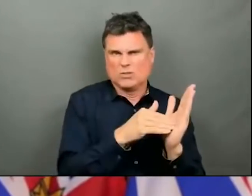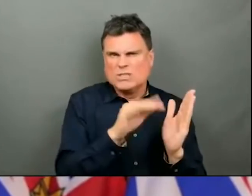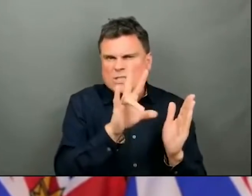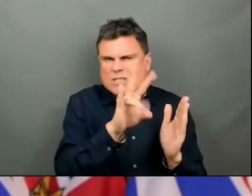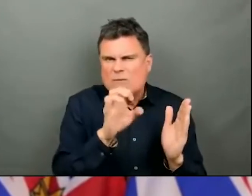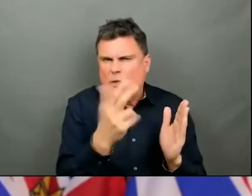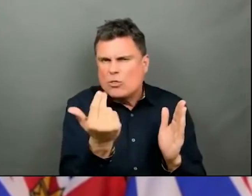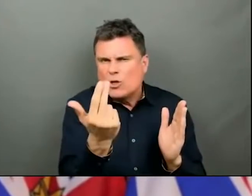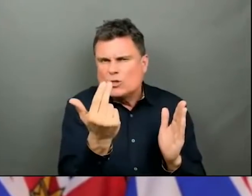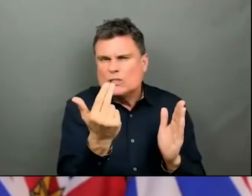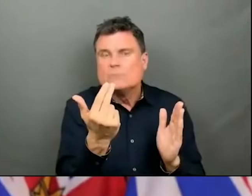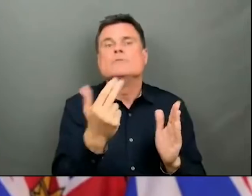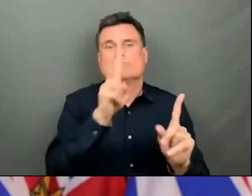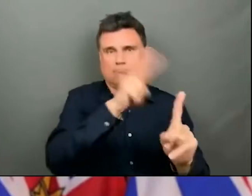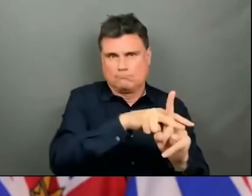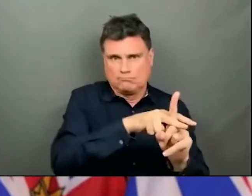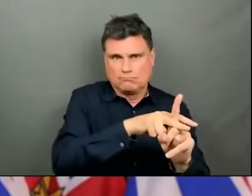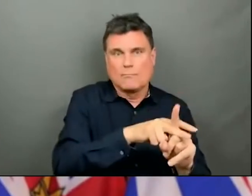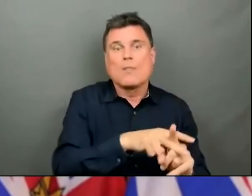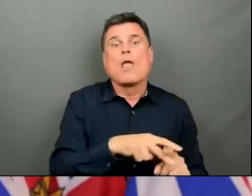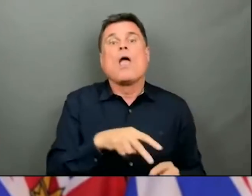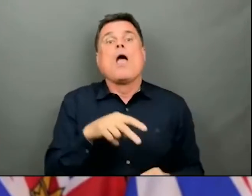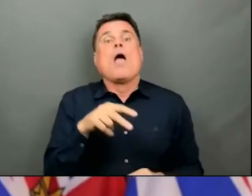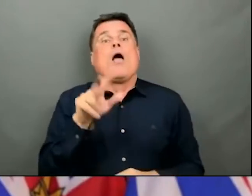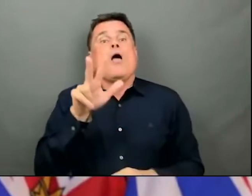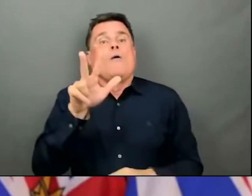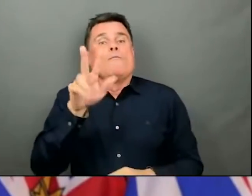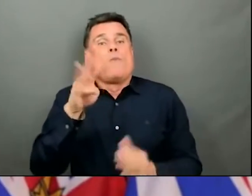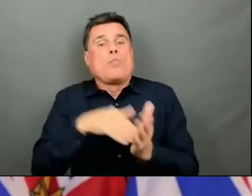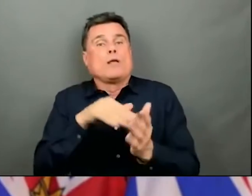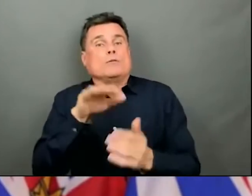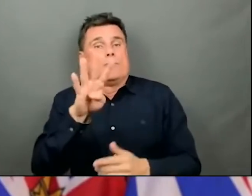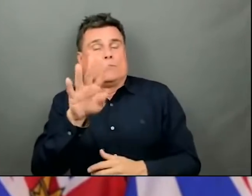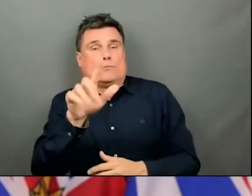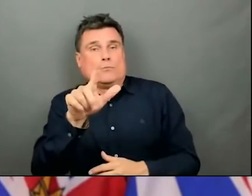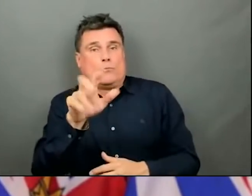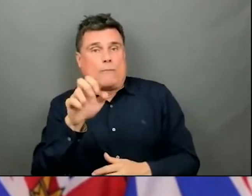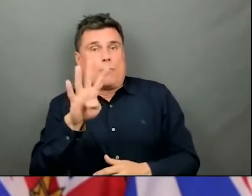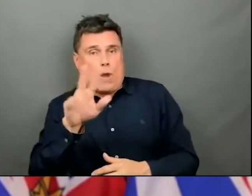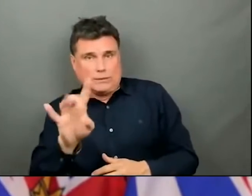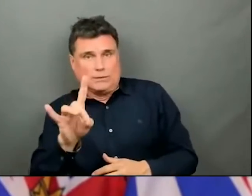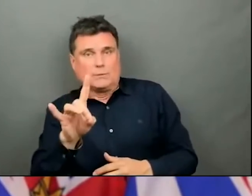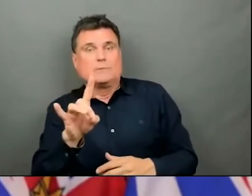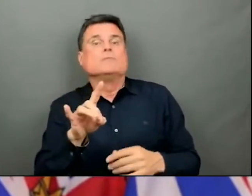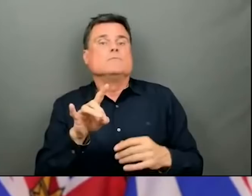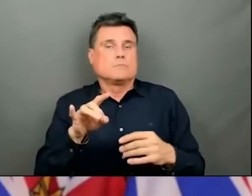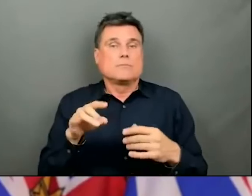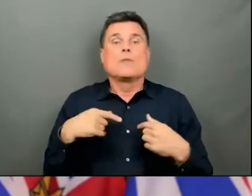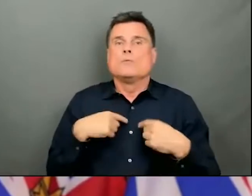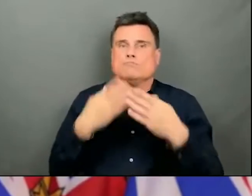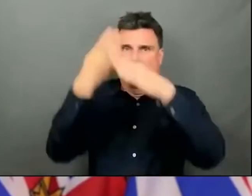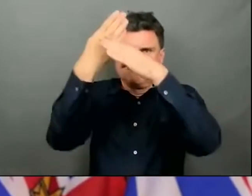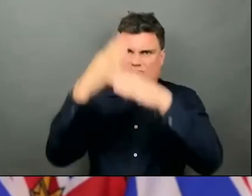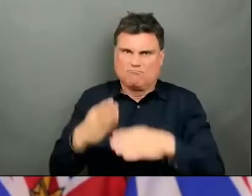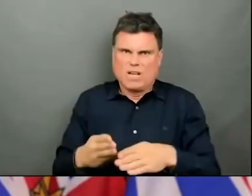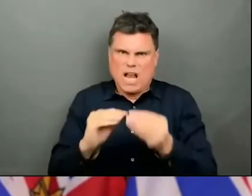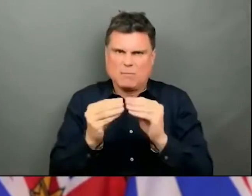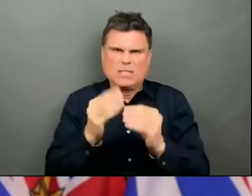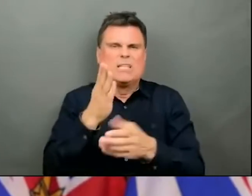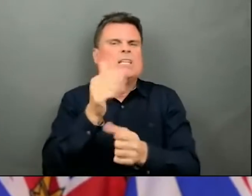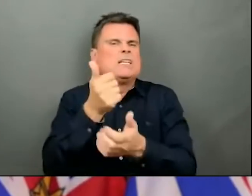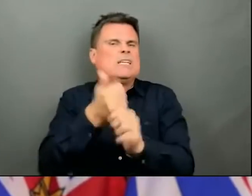,348 unscheduled surgeries. We break this out by health authorities in that week. That was 1